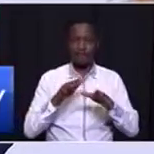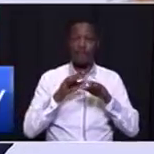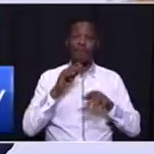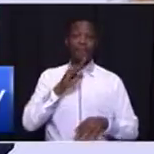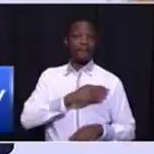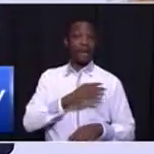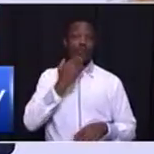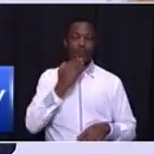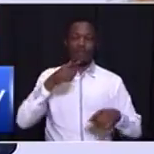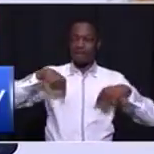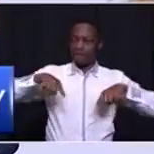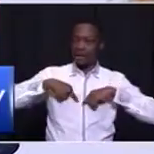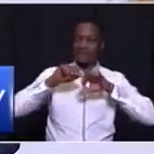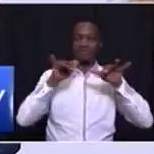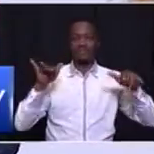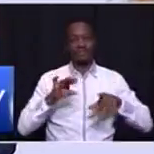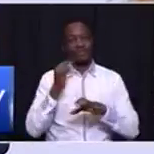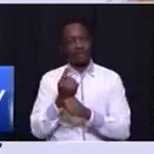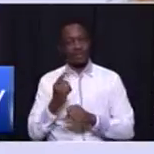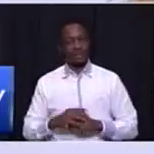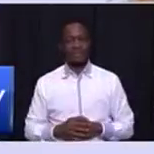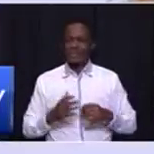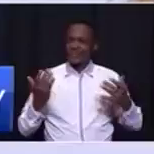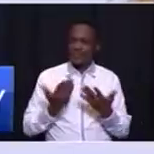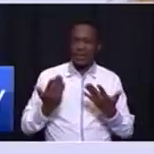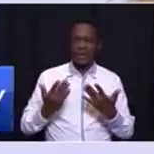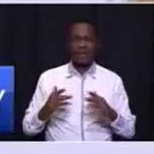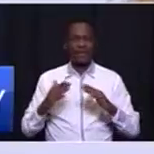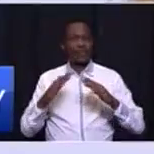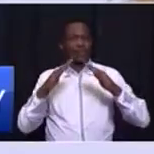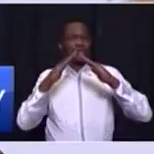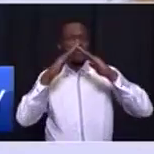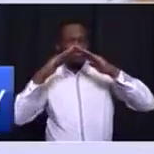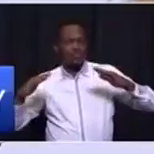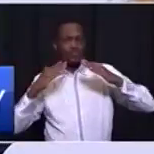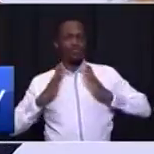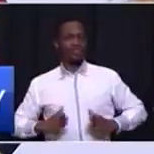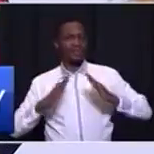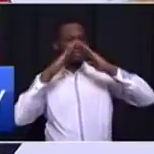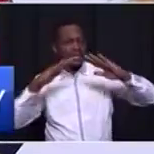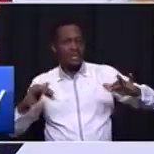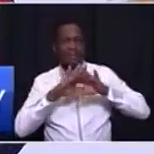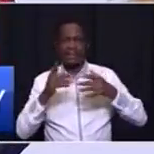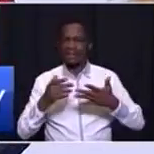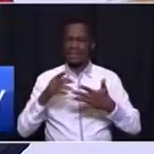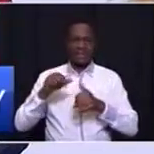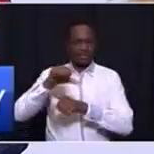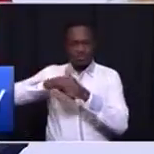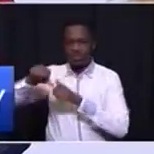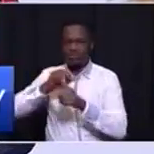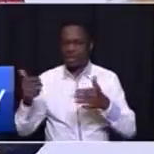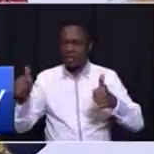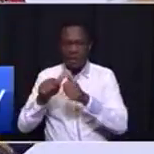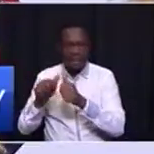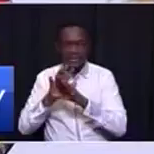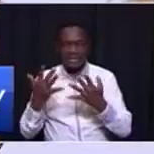us people, where all human settlements promote social cohesion and the integration of our people,